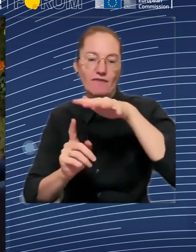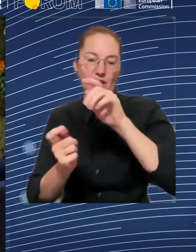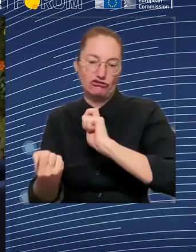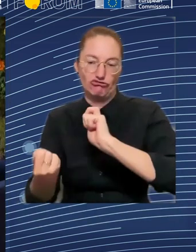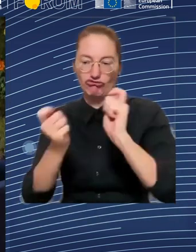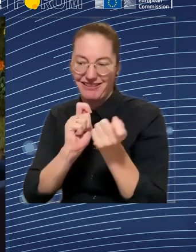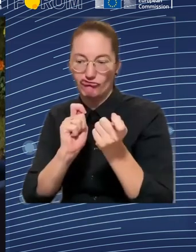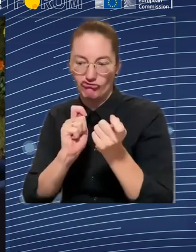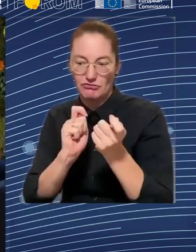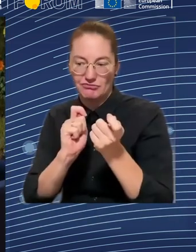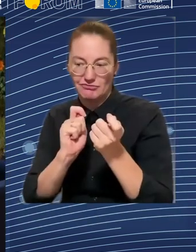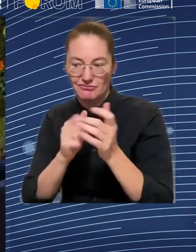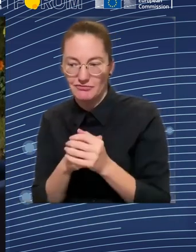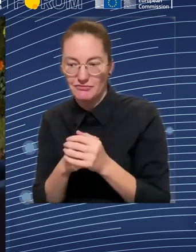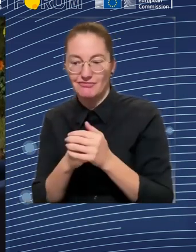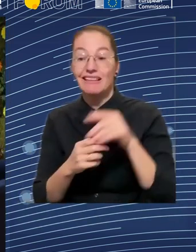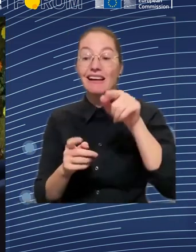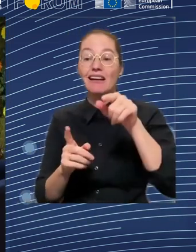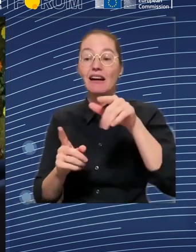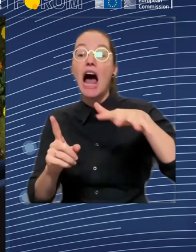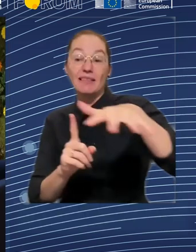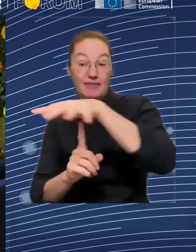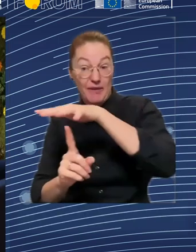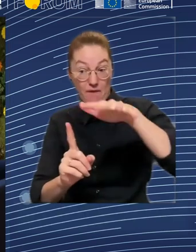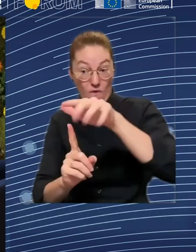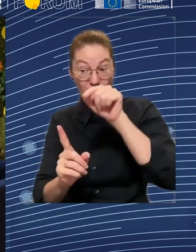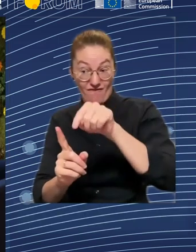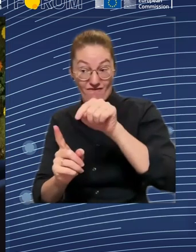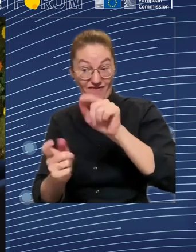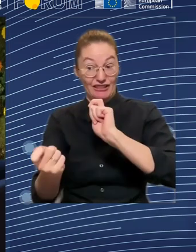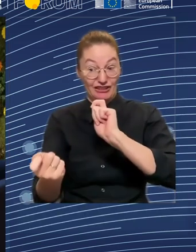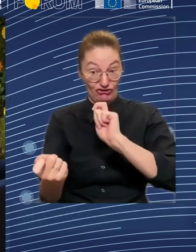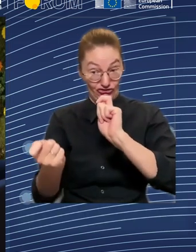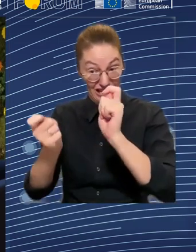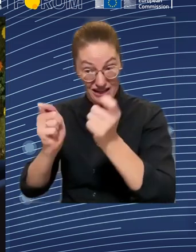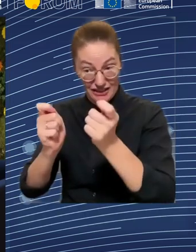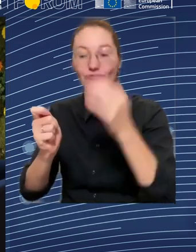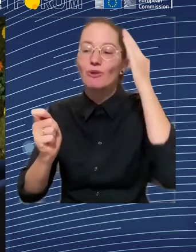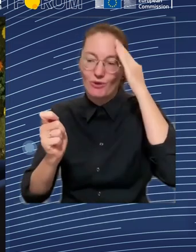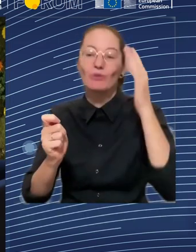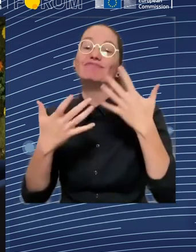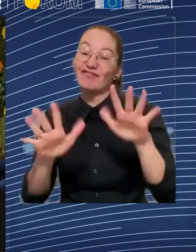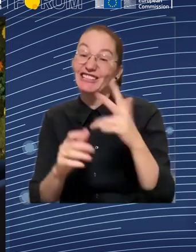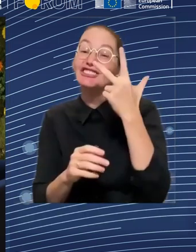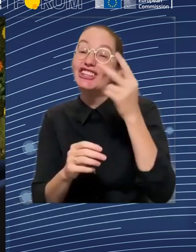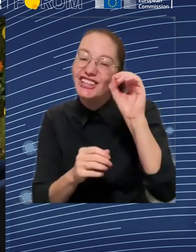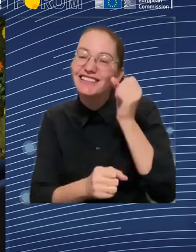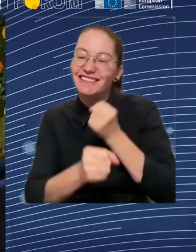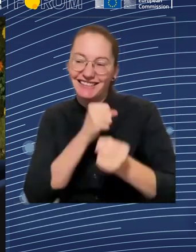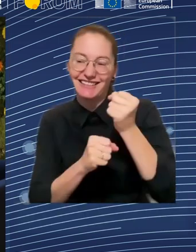instead of providing them with transfers. But also thinking about the balance between generations.